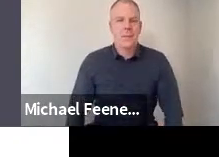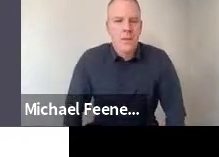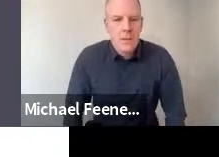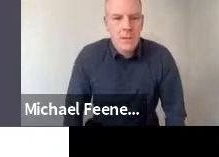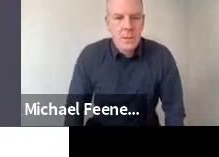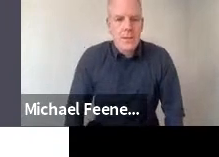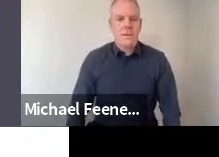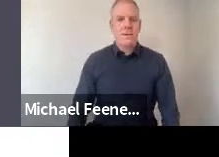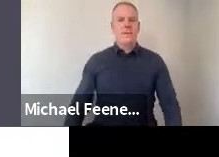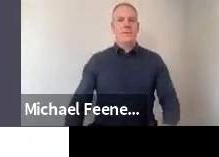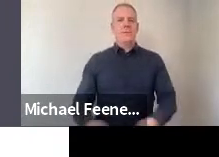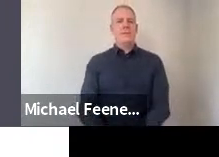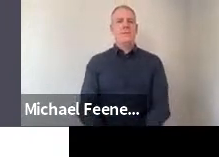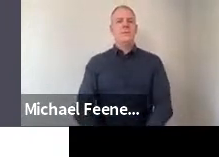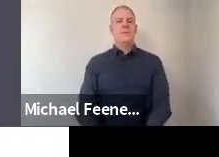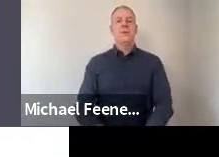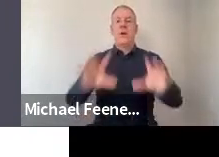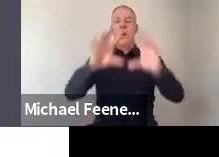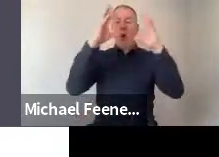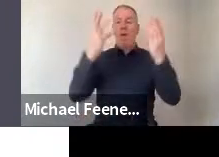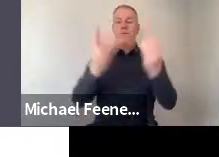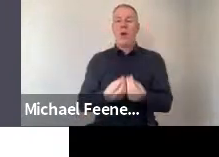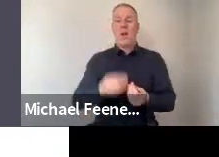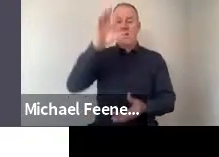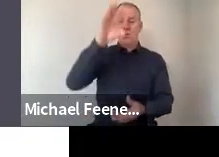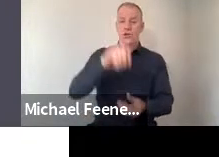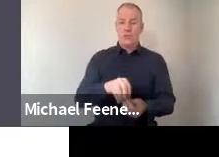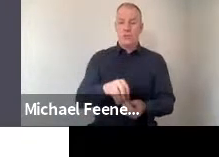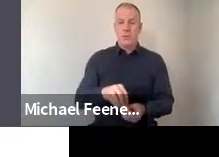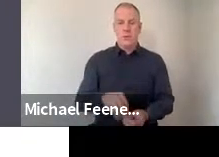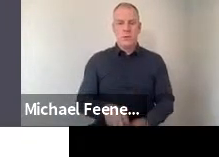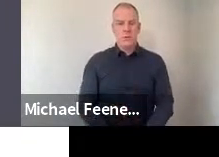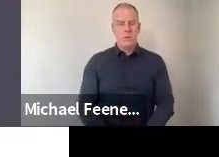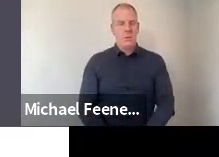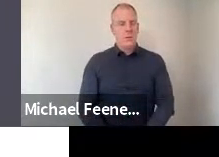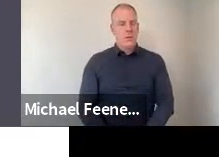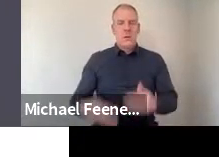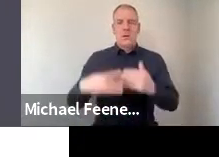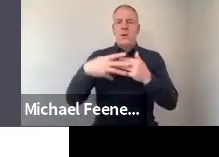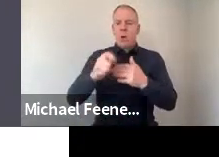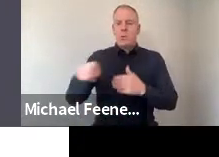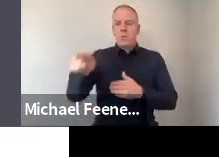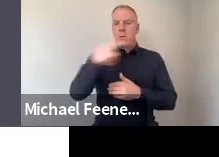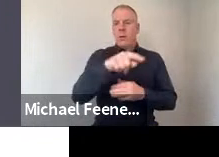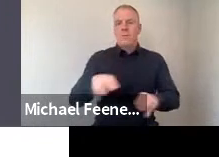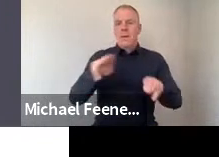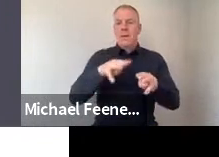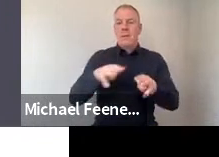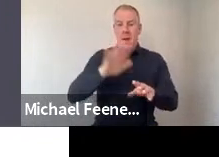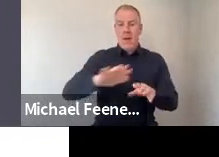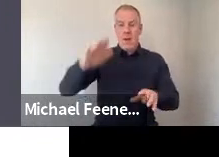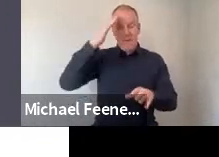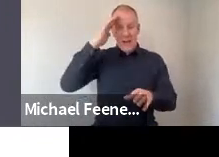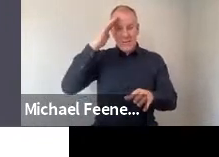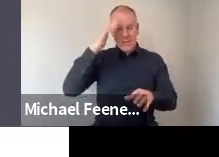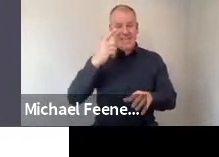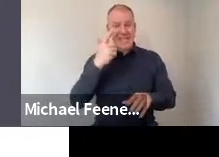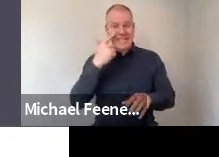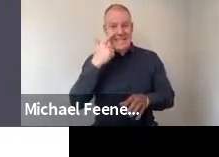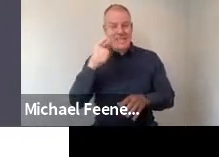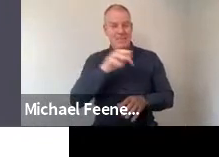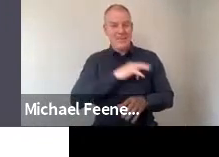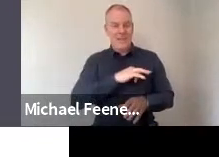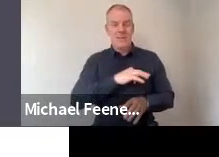And then the overall summary, basically majorities of the Irish public see themselves as